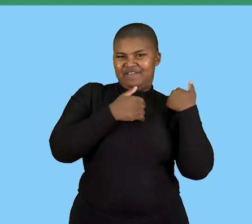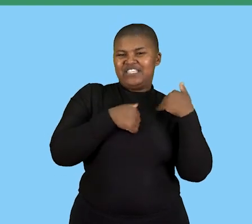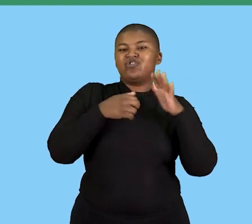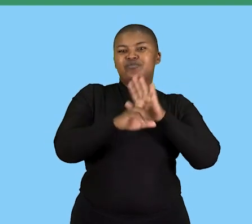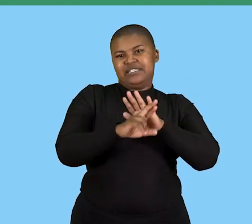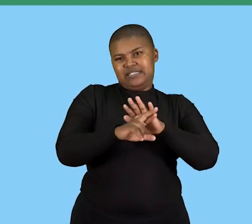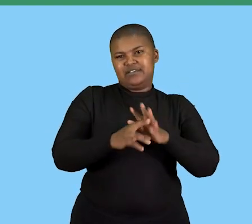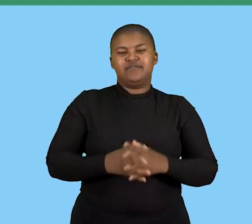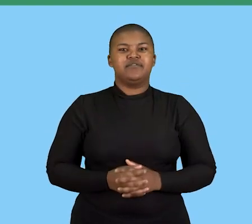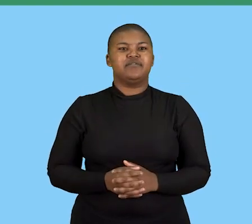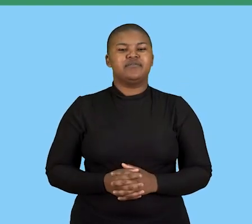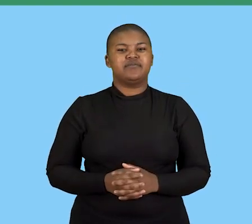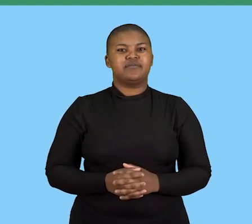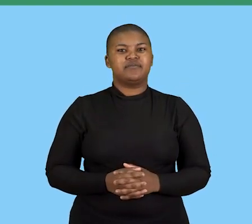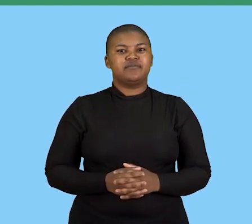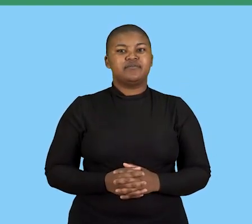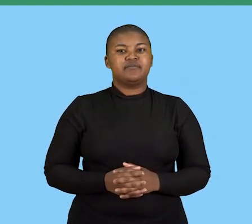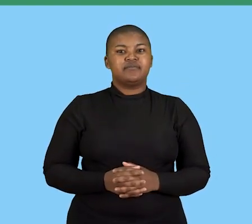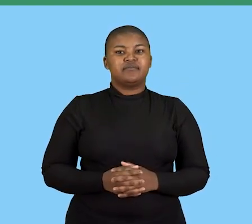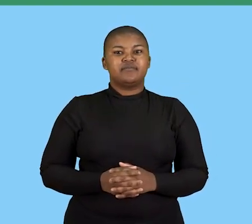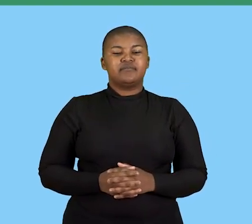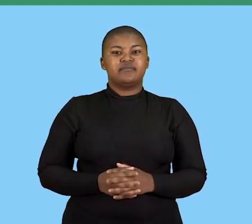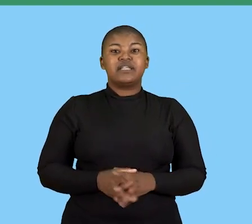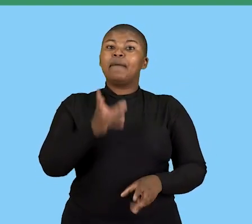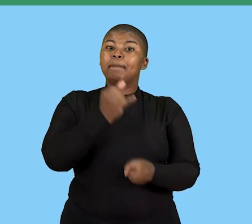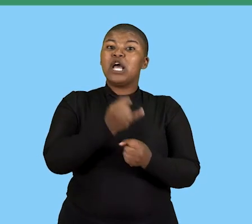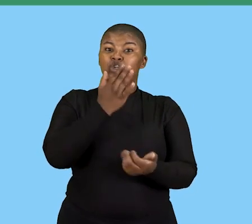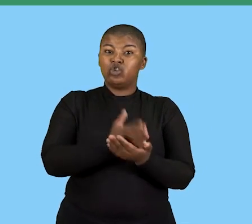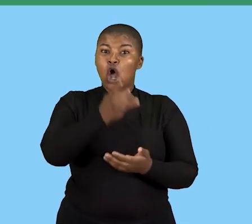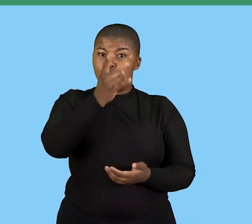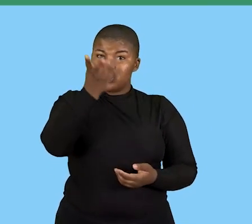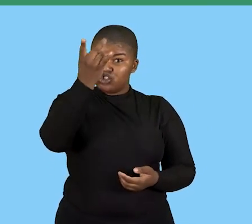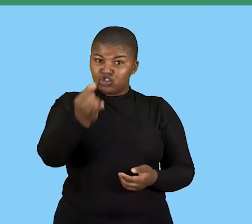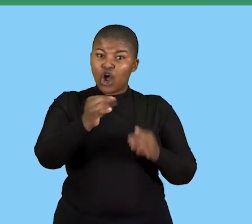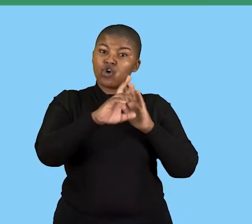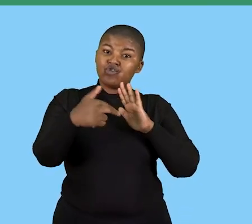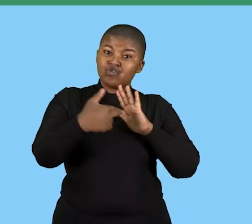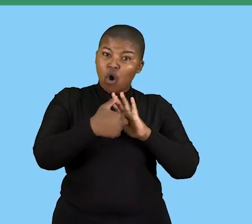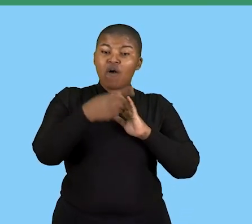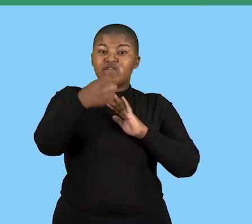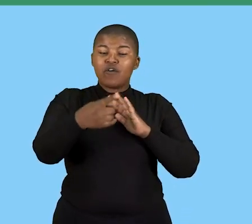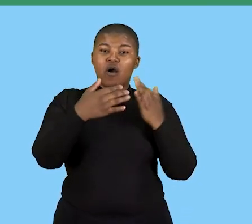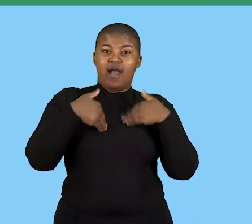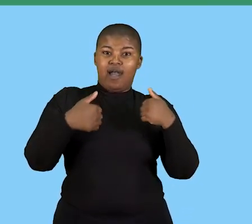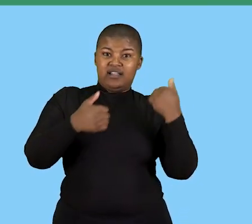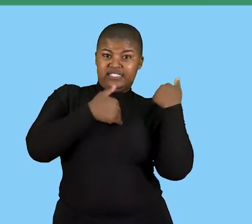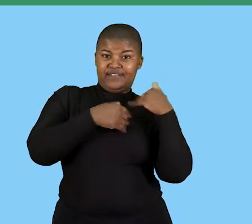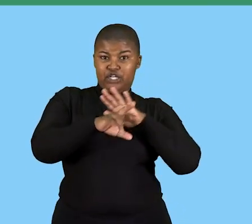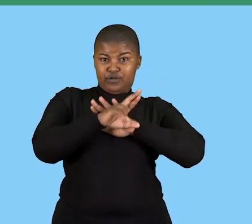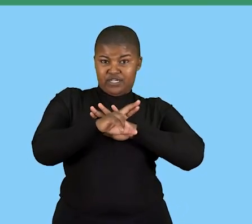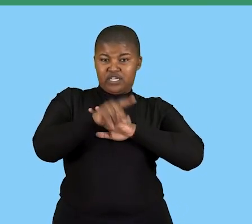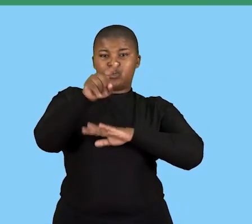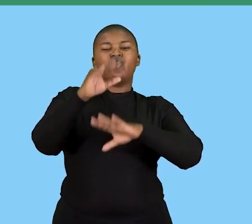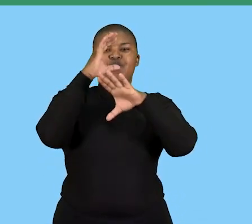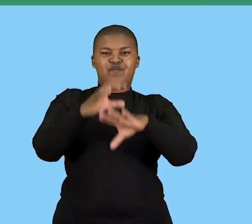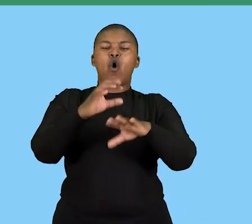representative. So, make sure that when you are looking into the role of health and safety representative, you